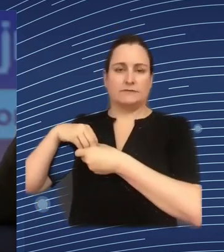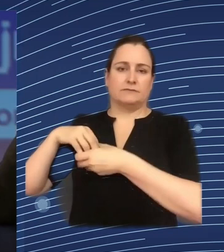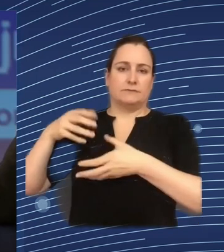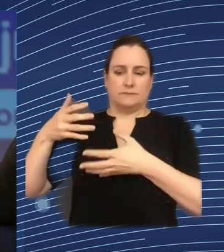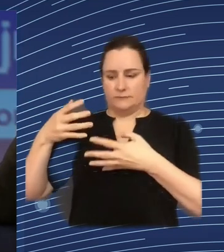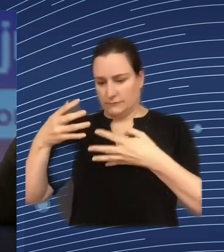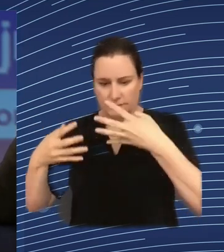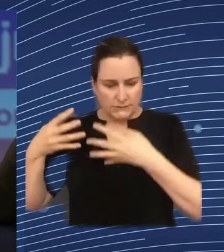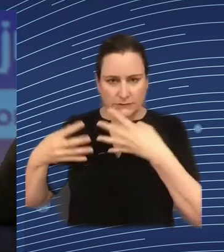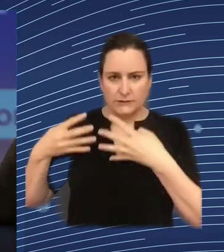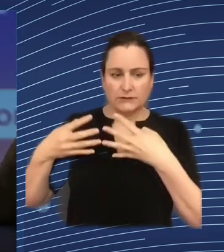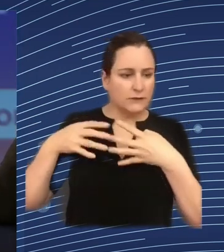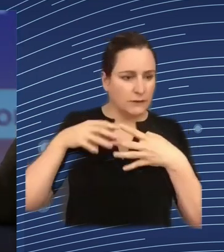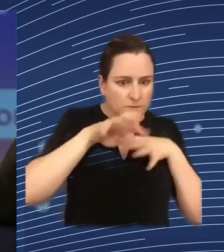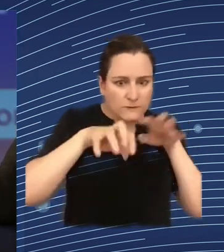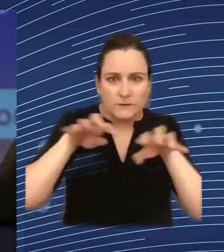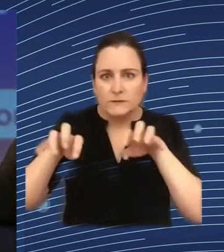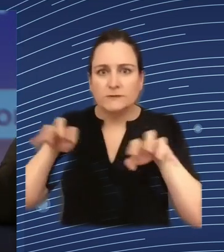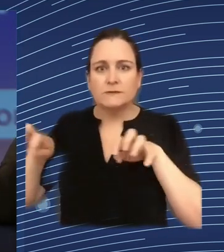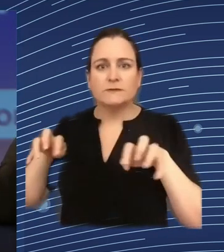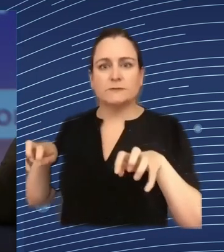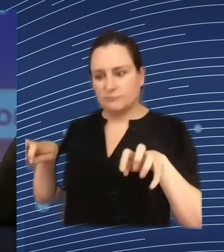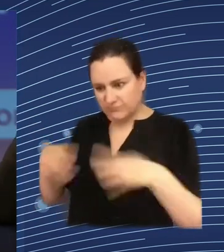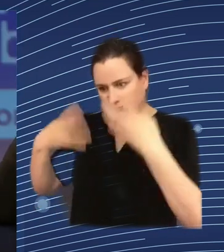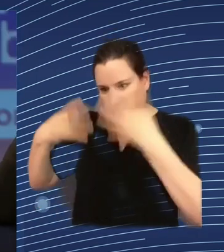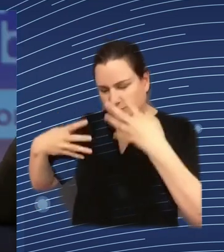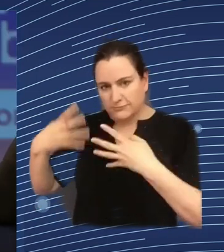understand and then mitigate bias but you have to continuously retest